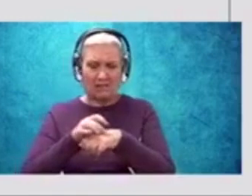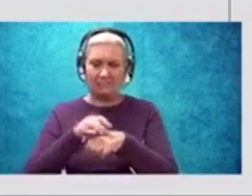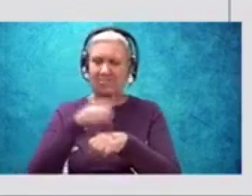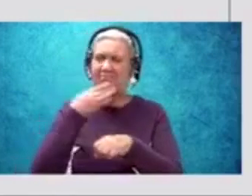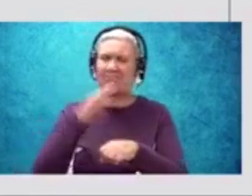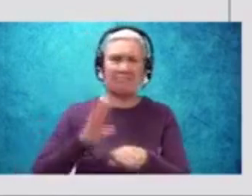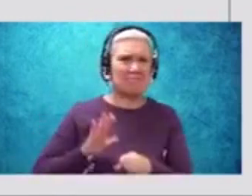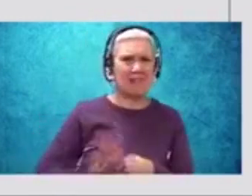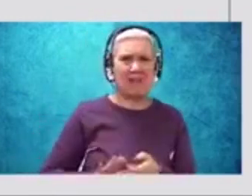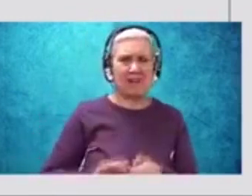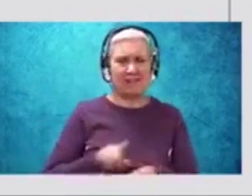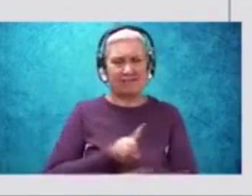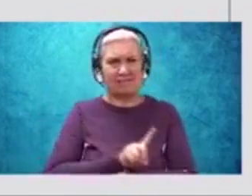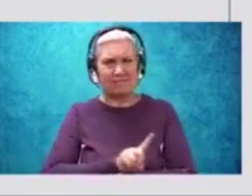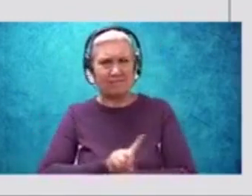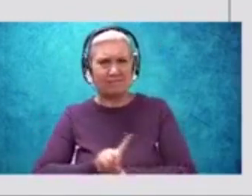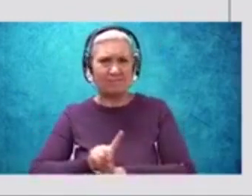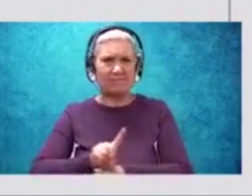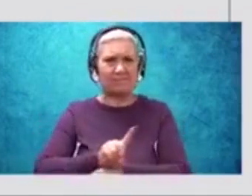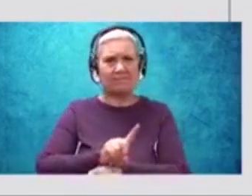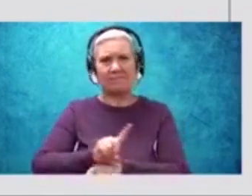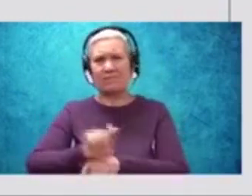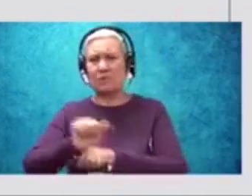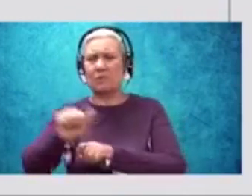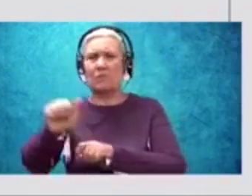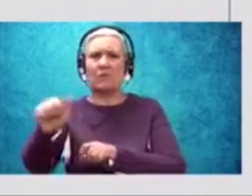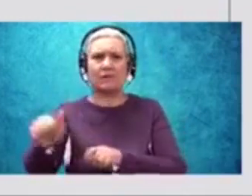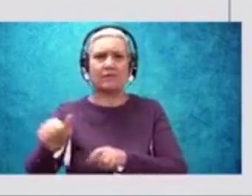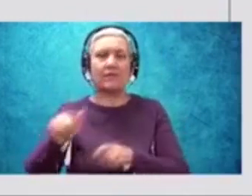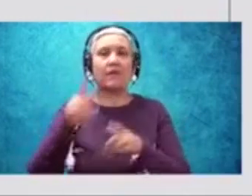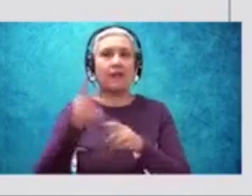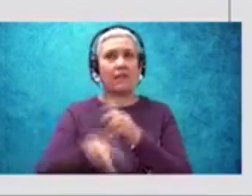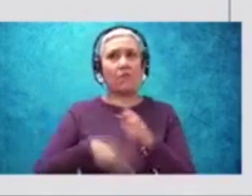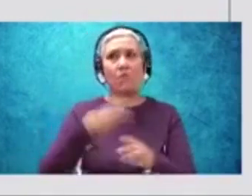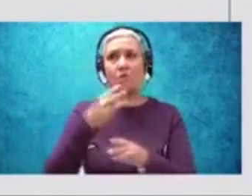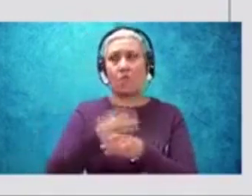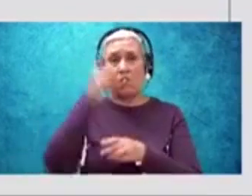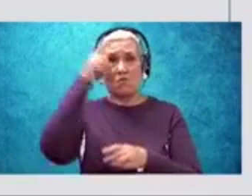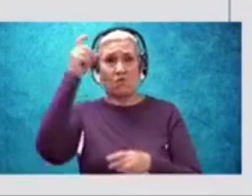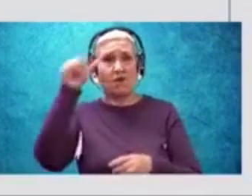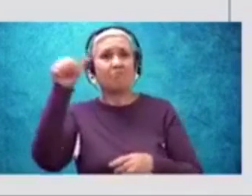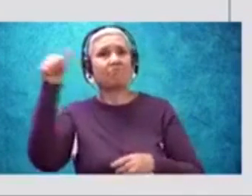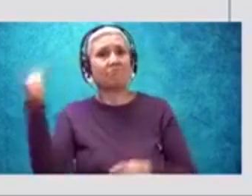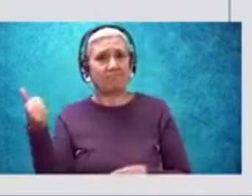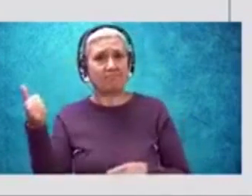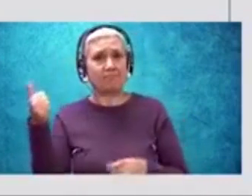mile. But let the world dream otherwise. We wear the mask.